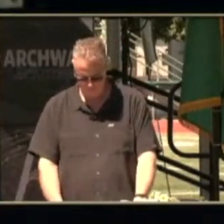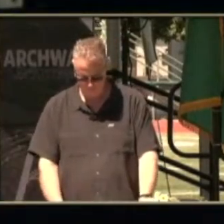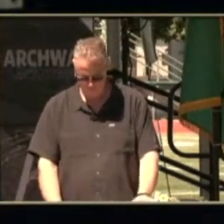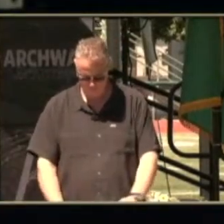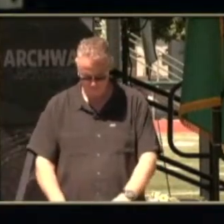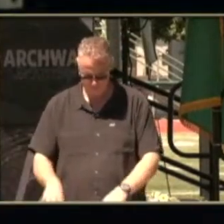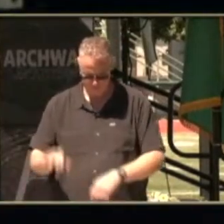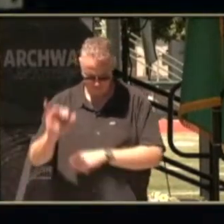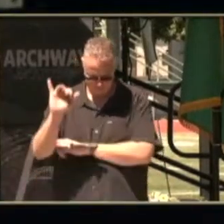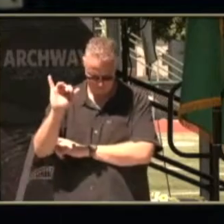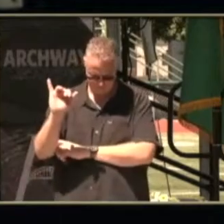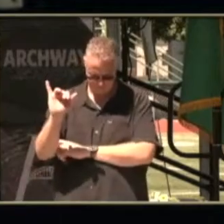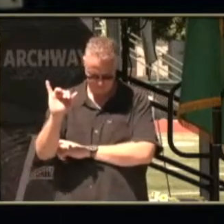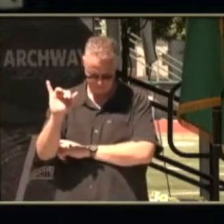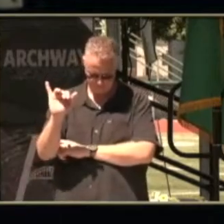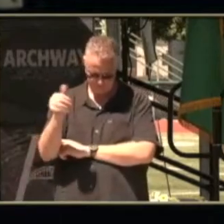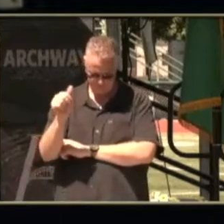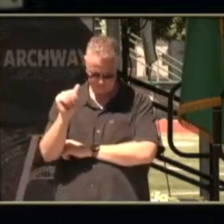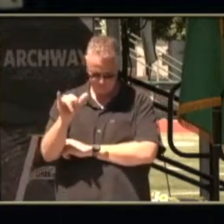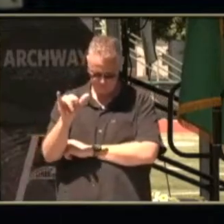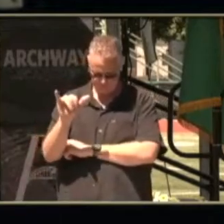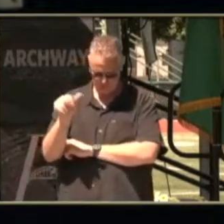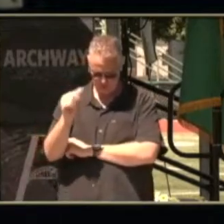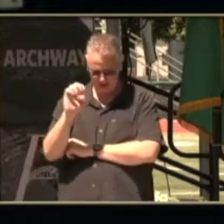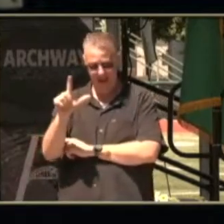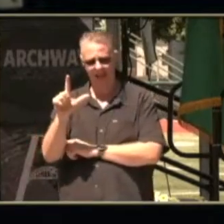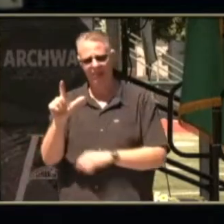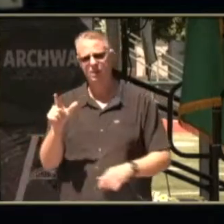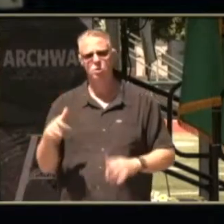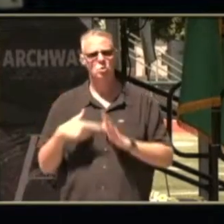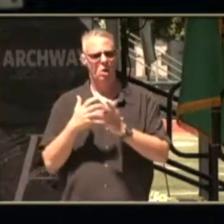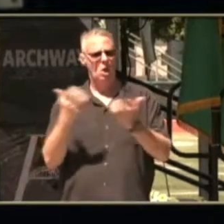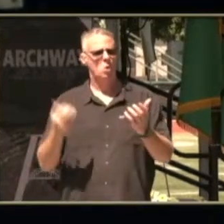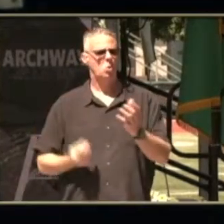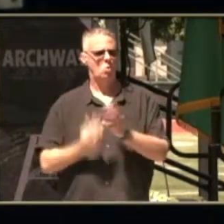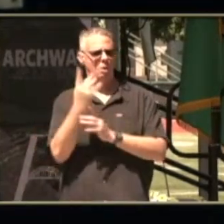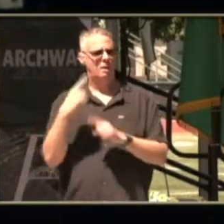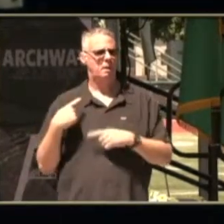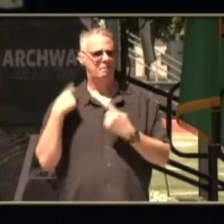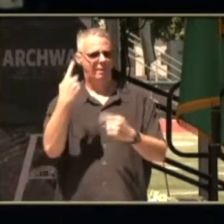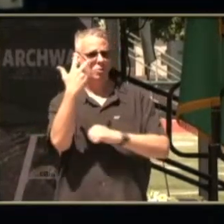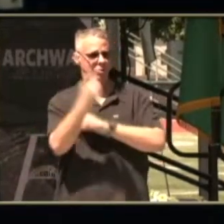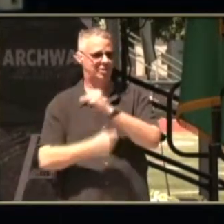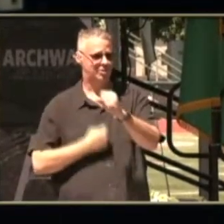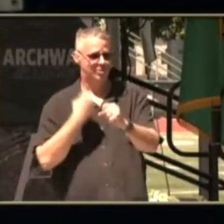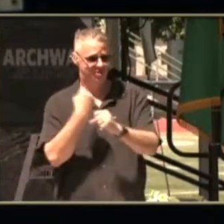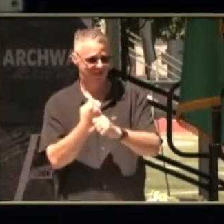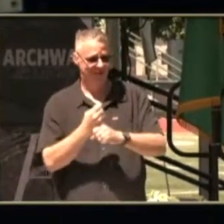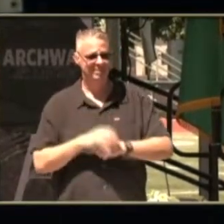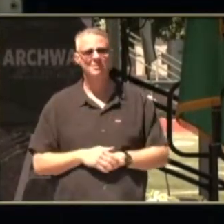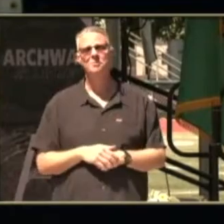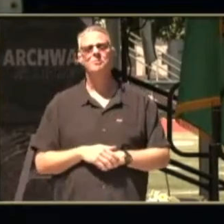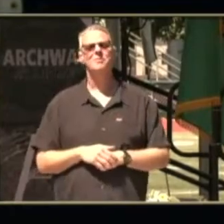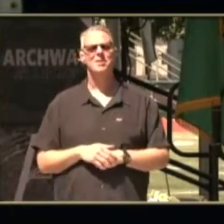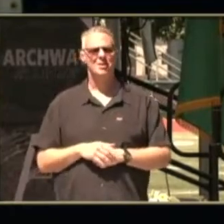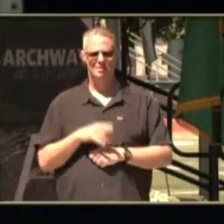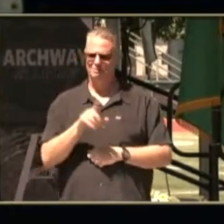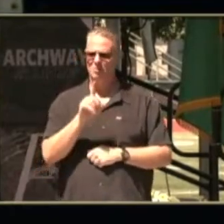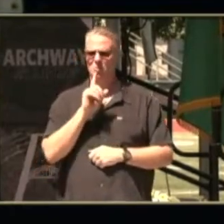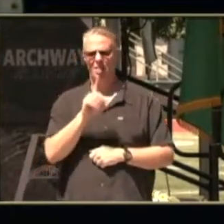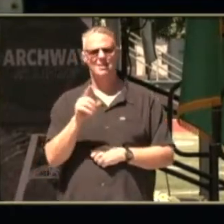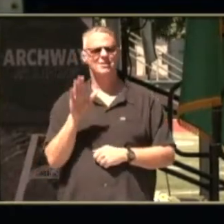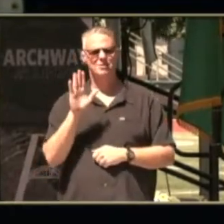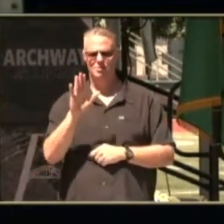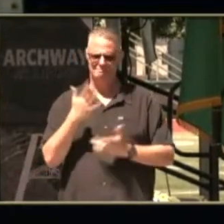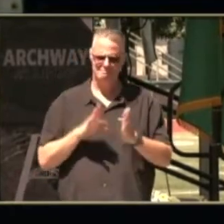jl you have also shown a lot of growth over the past three years you have really come